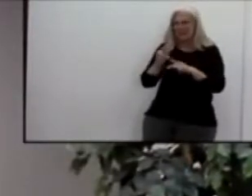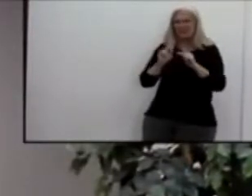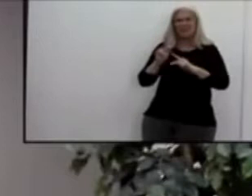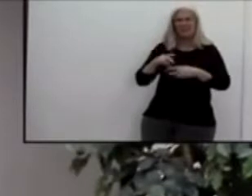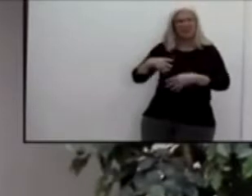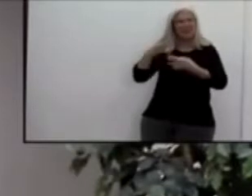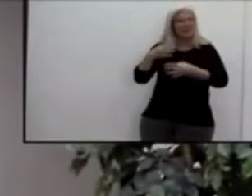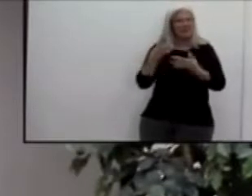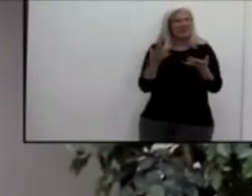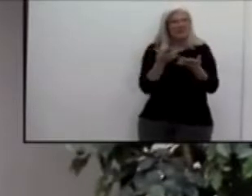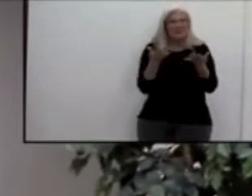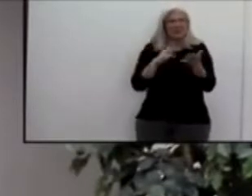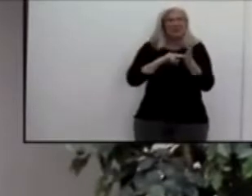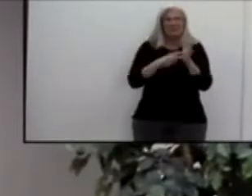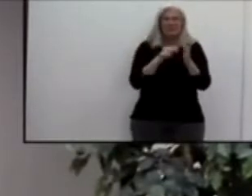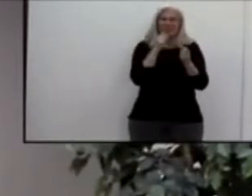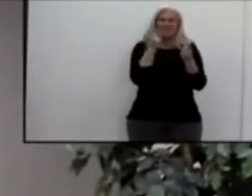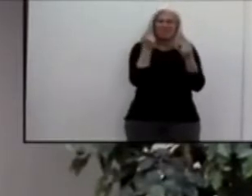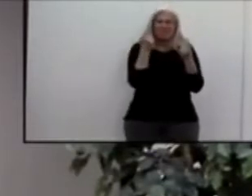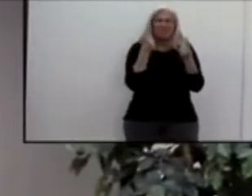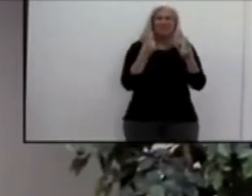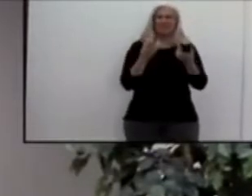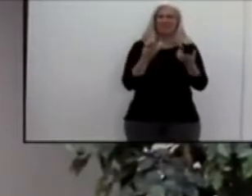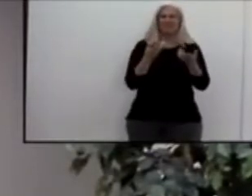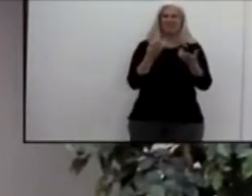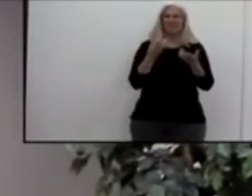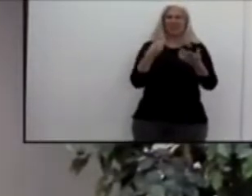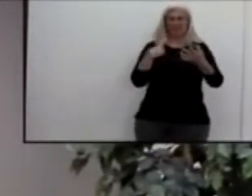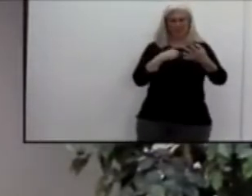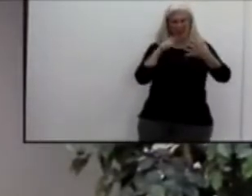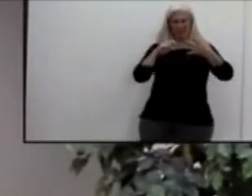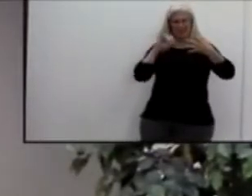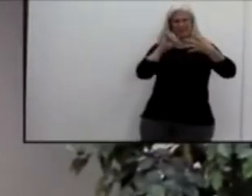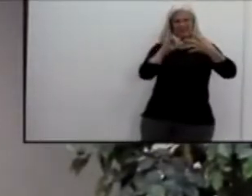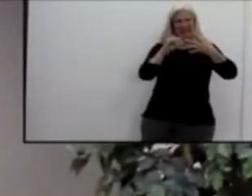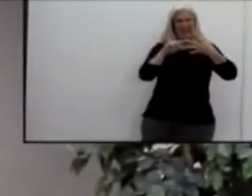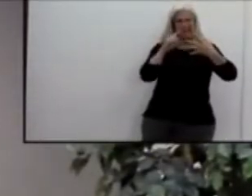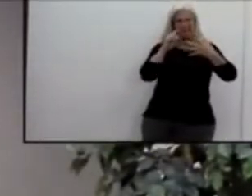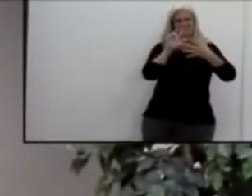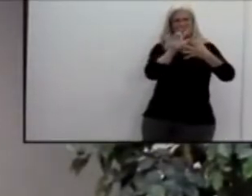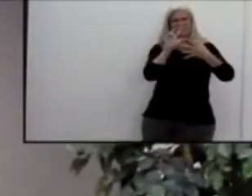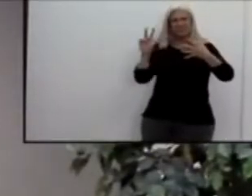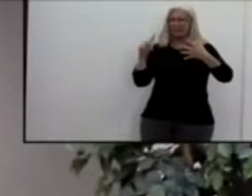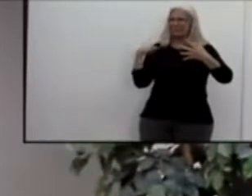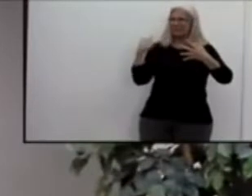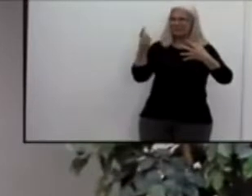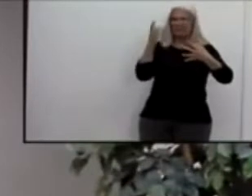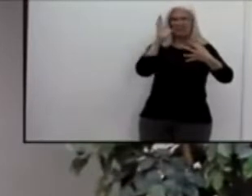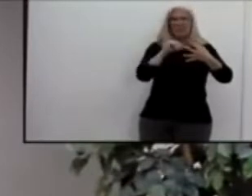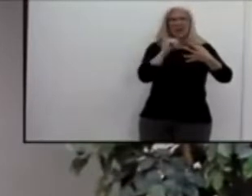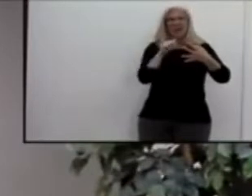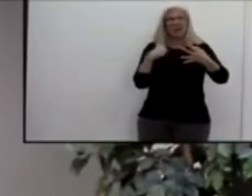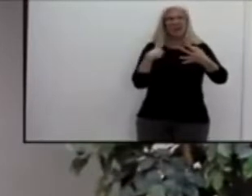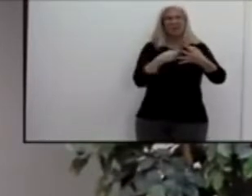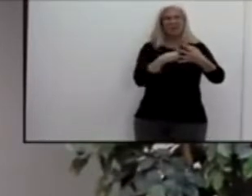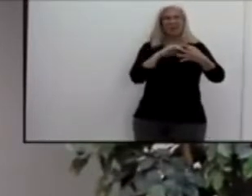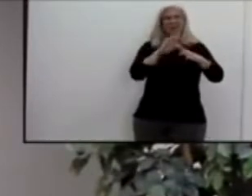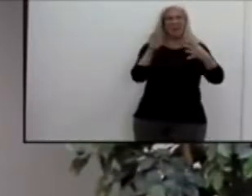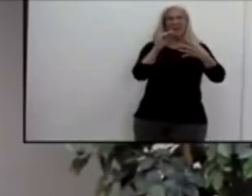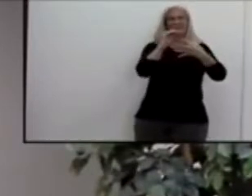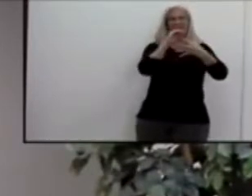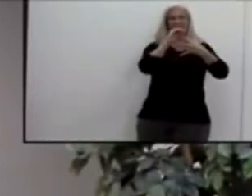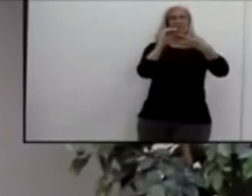tier for about three weeks that that means that we are automatically moved into the next